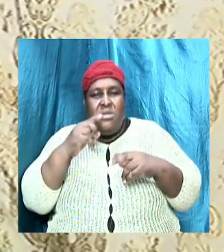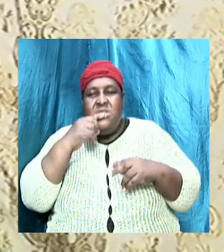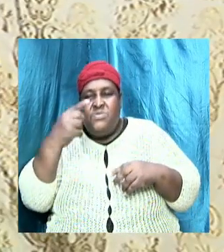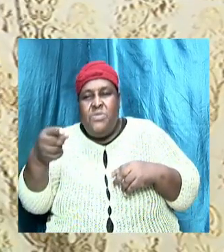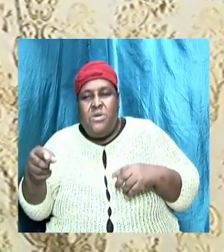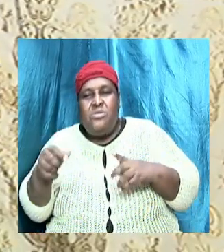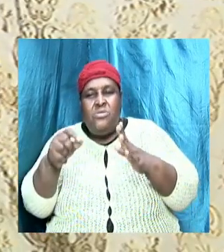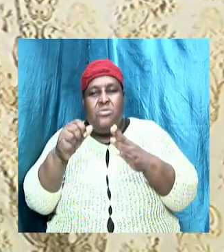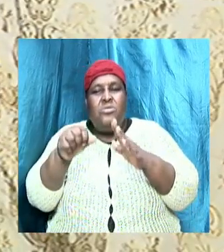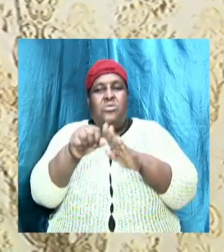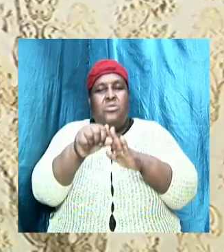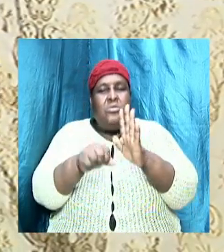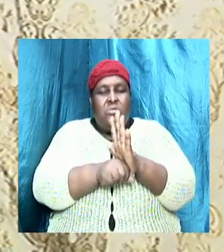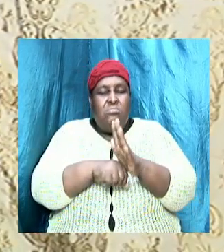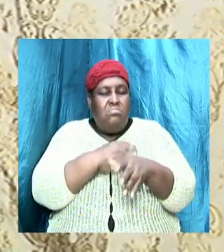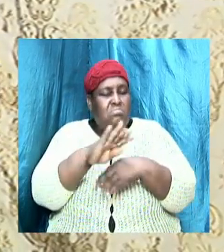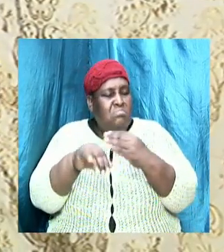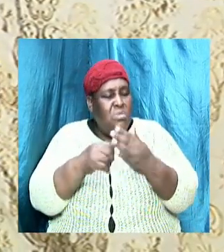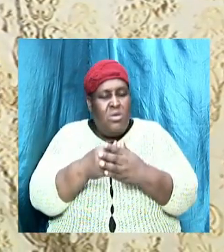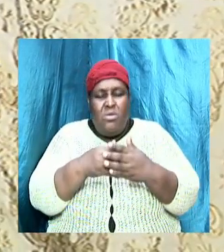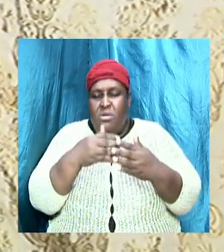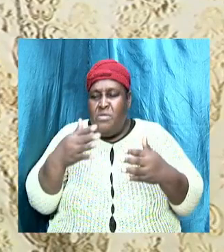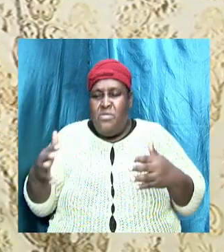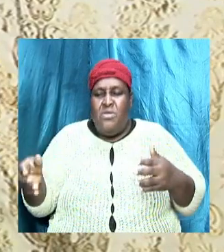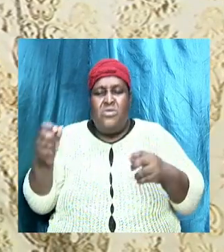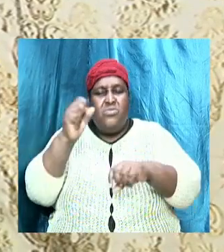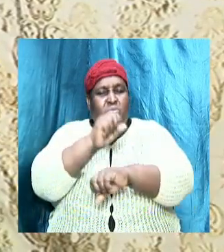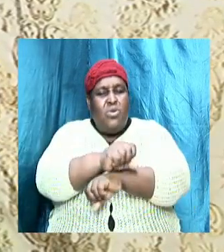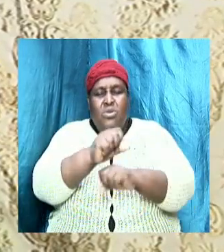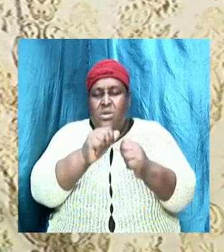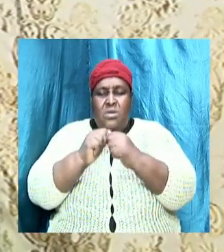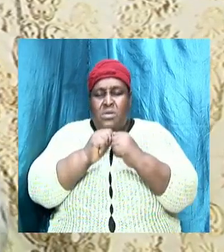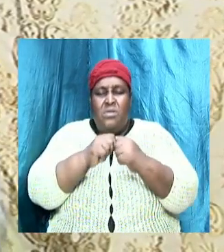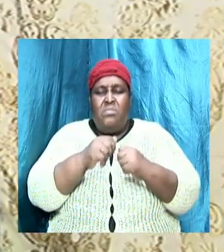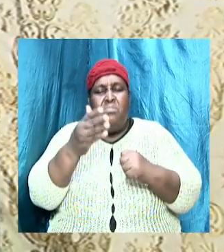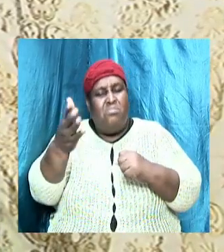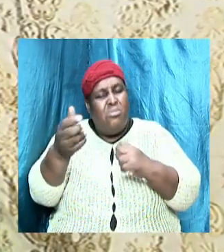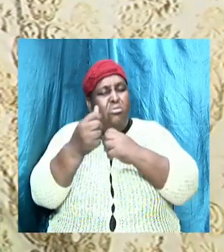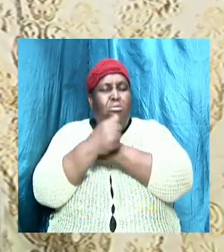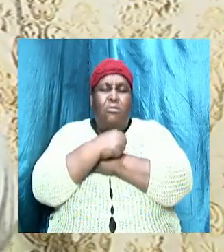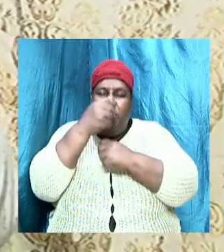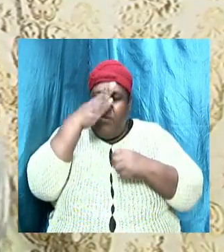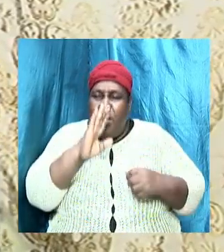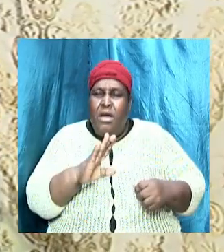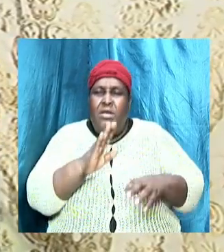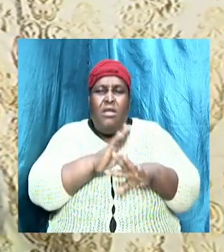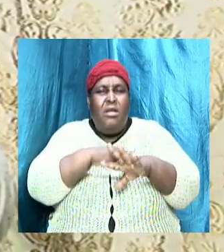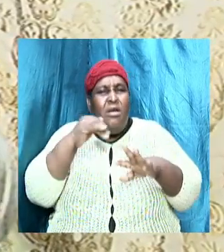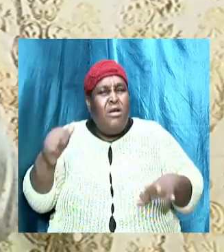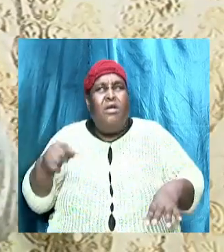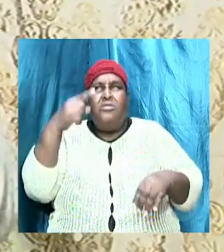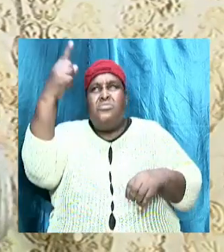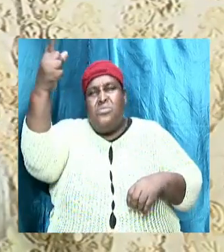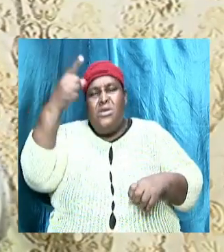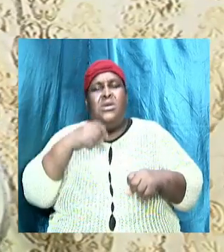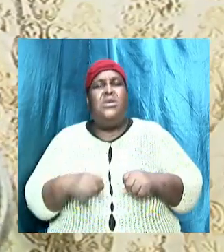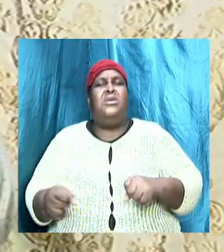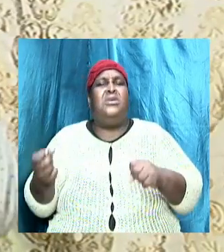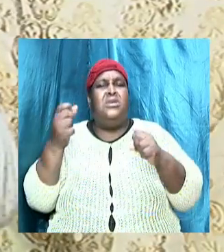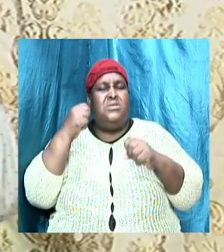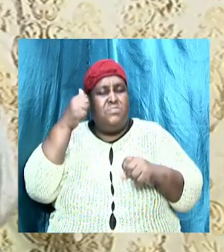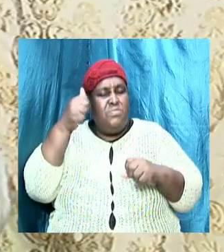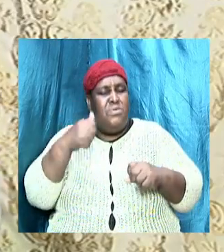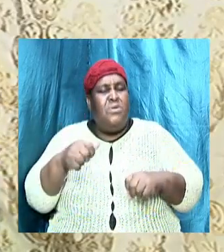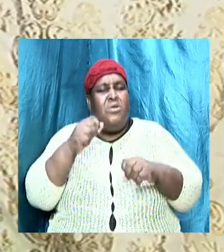work together for good to them that love God, to them who are called according to his purpose. So when the adversary will come in like a flood